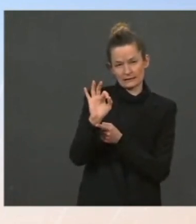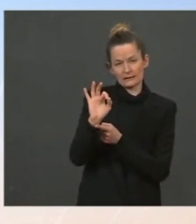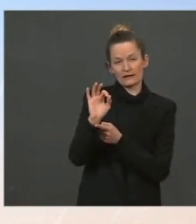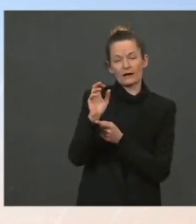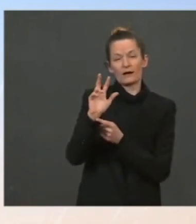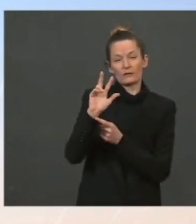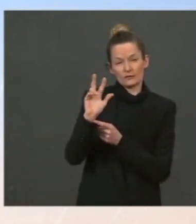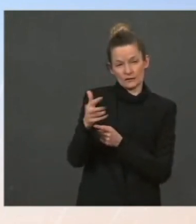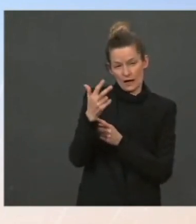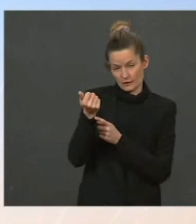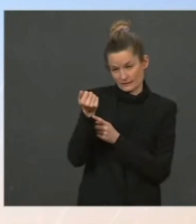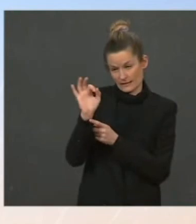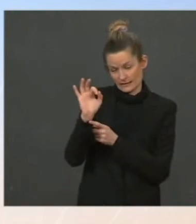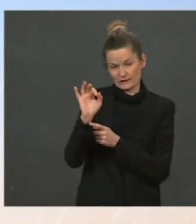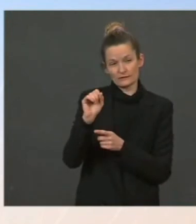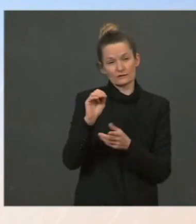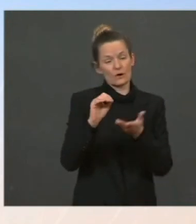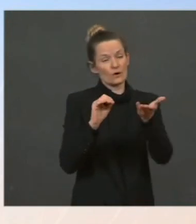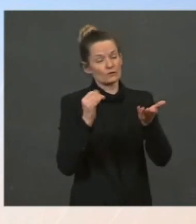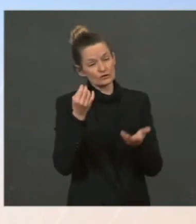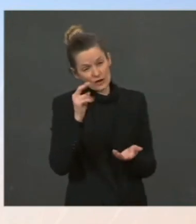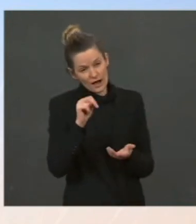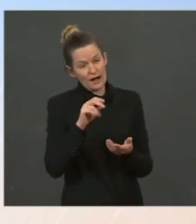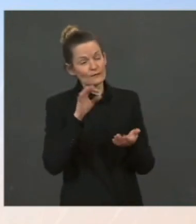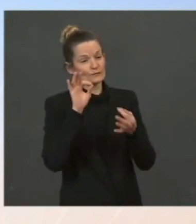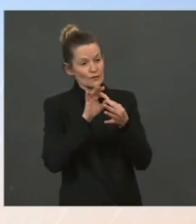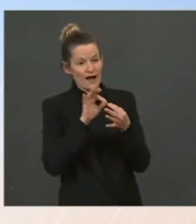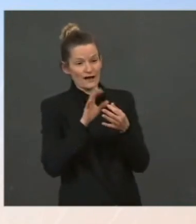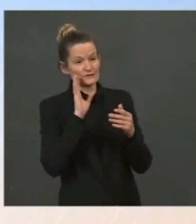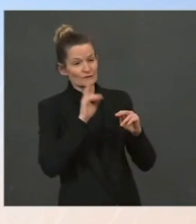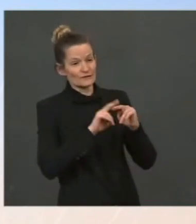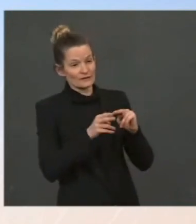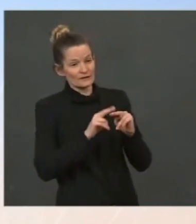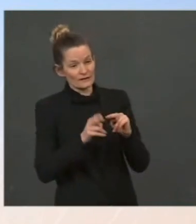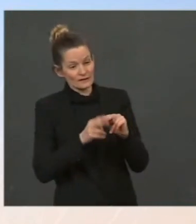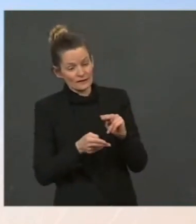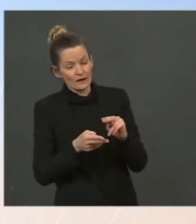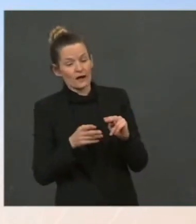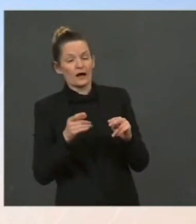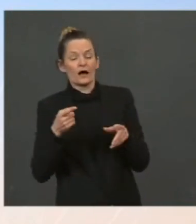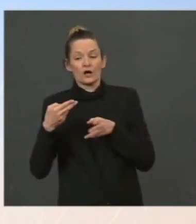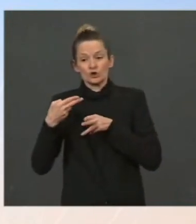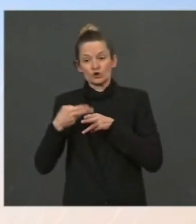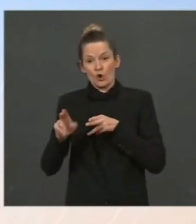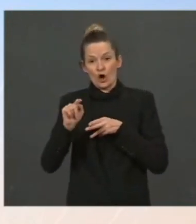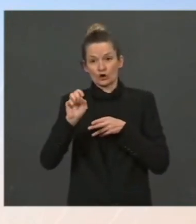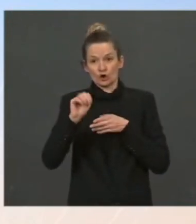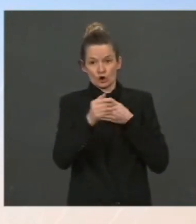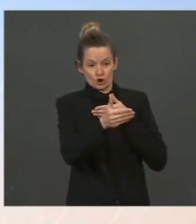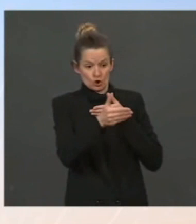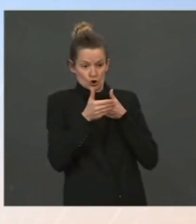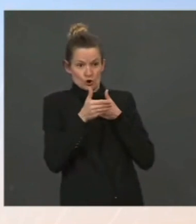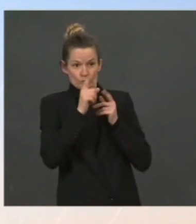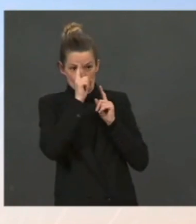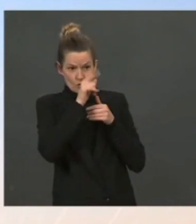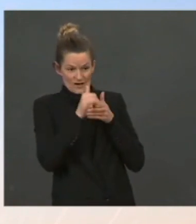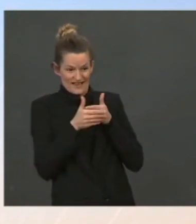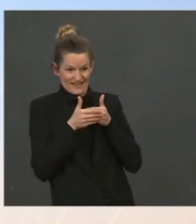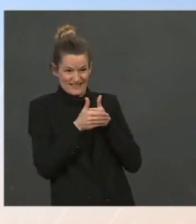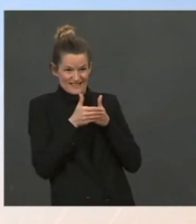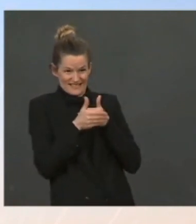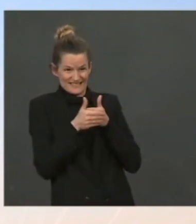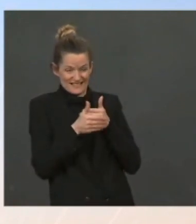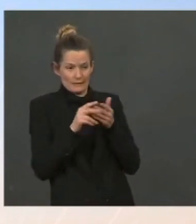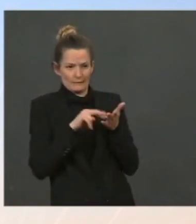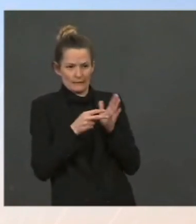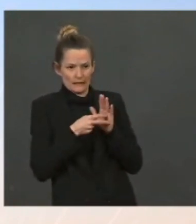this is really a question about a short-term strategy that allows us to make this bridge. So it's not, we're going to not supply all of the